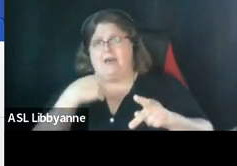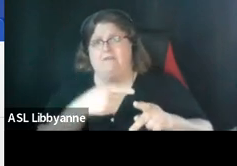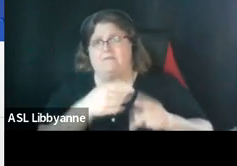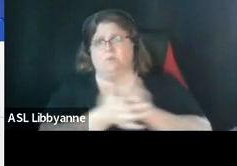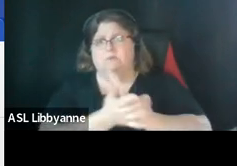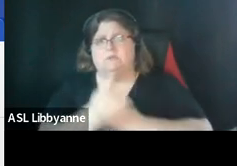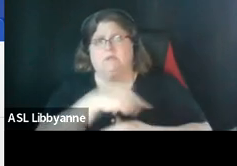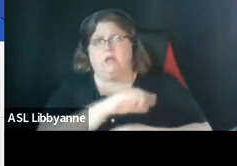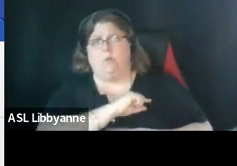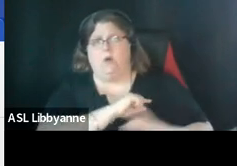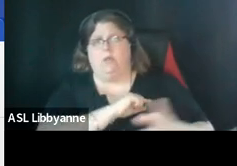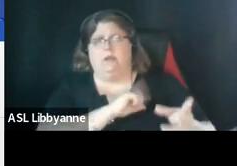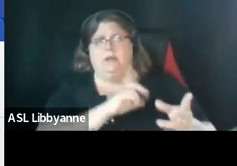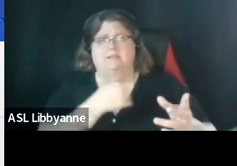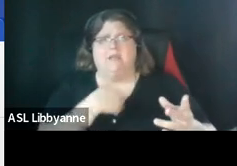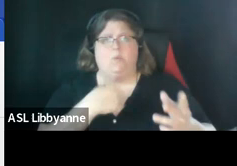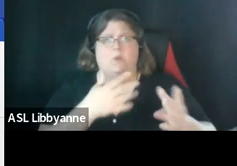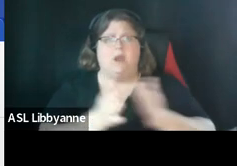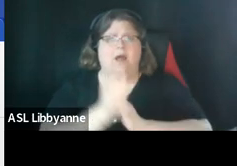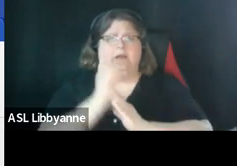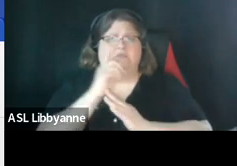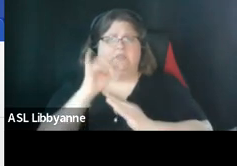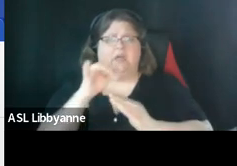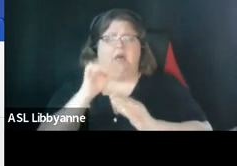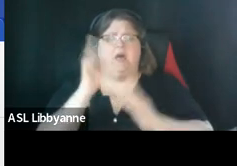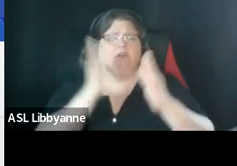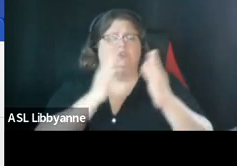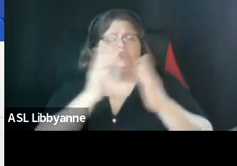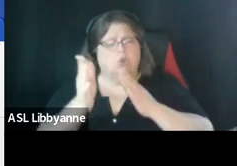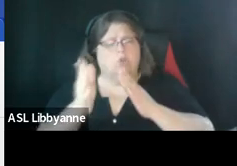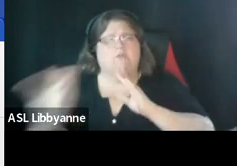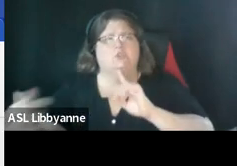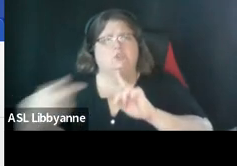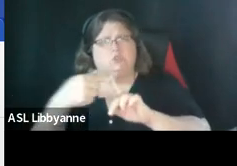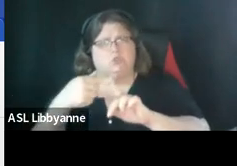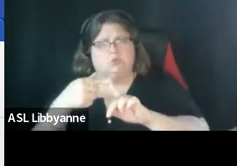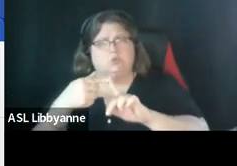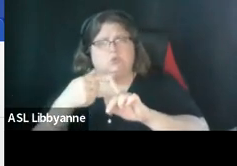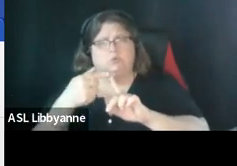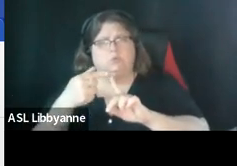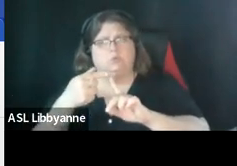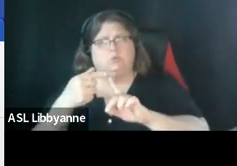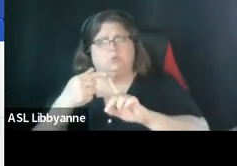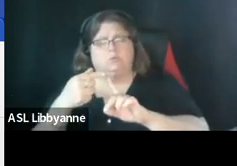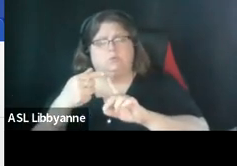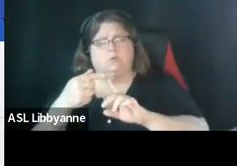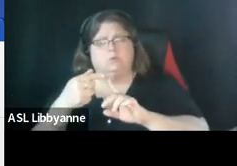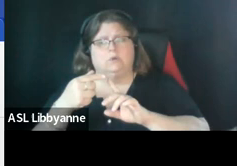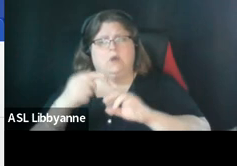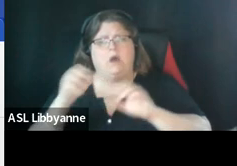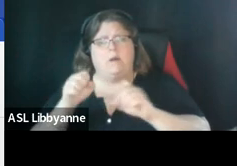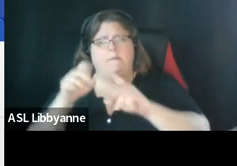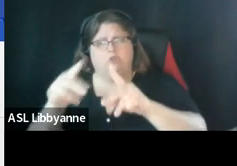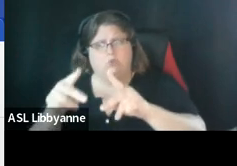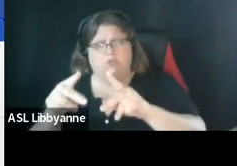are are being asked for in service to the elimination of opportunity and achievement gaps right